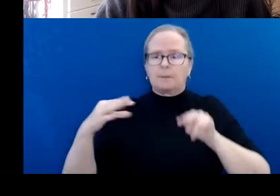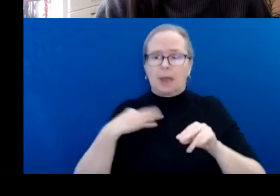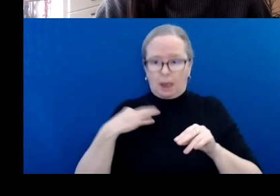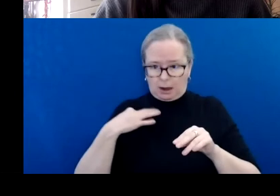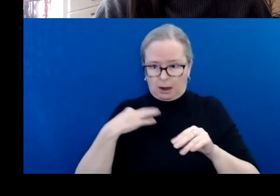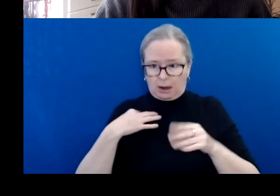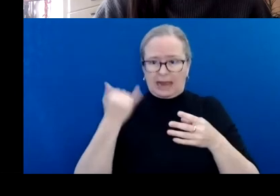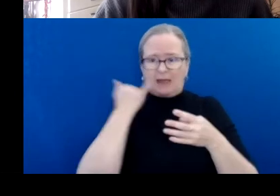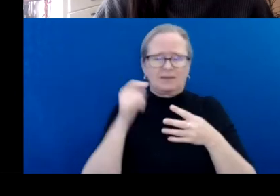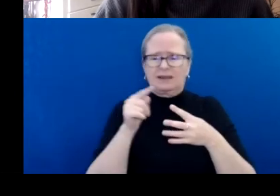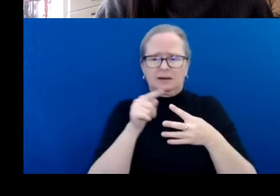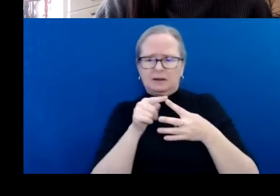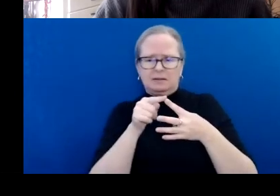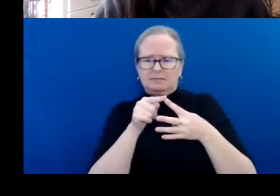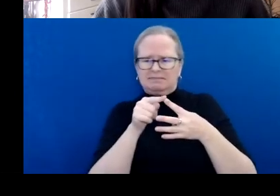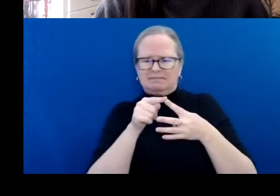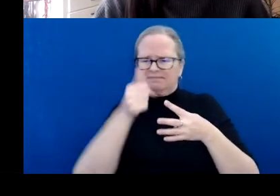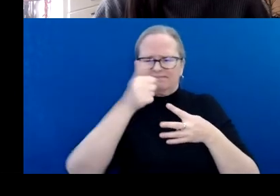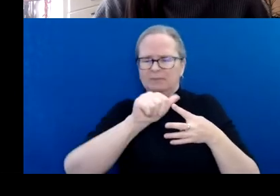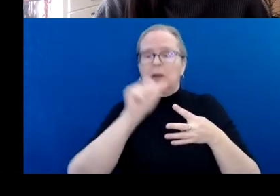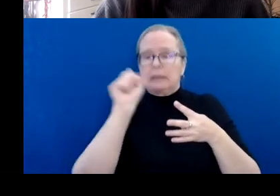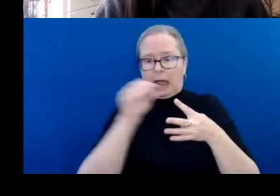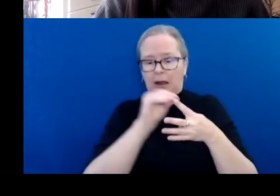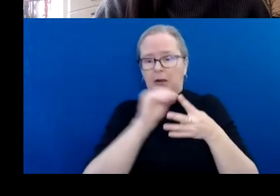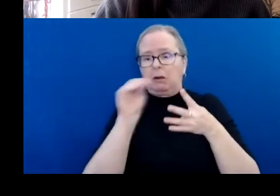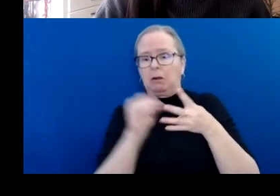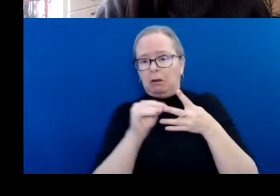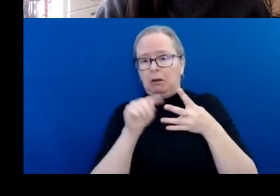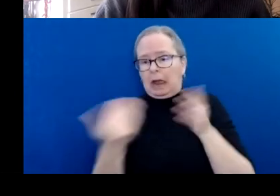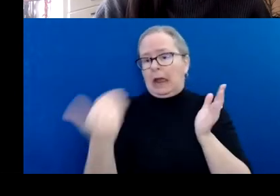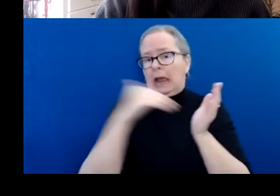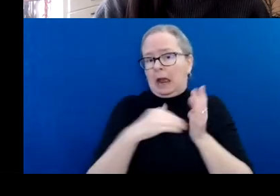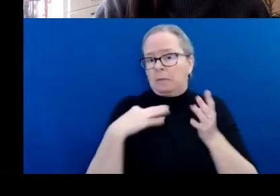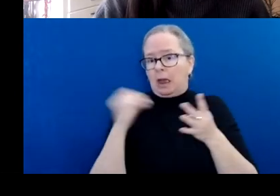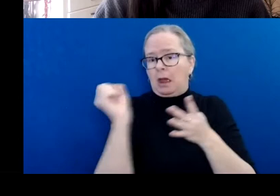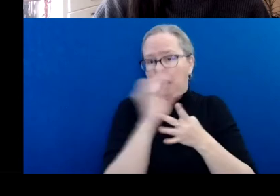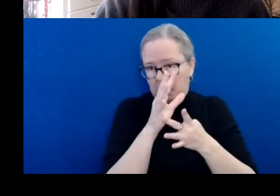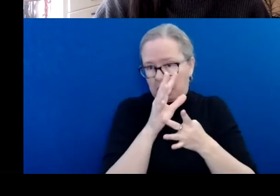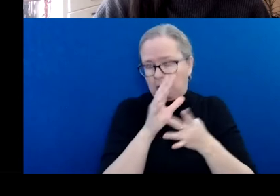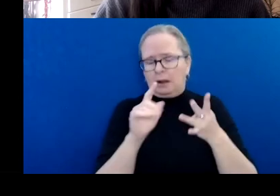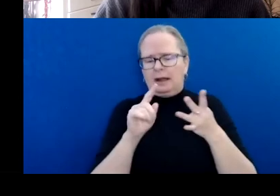so long as your activity still falls within the eligible date range for the next intake.